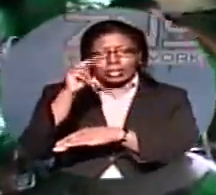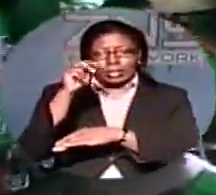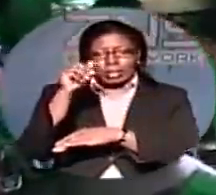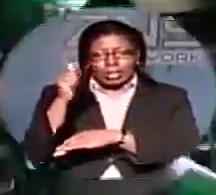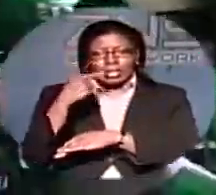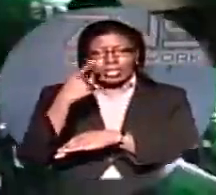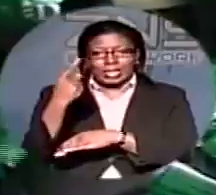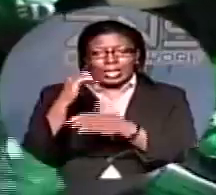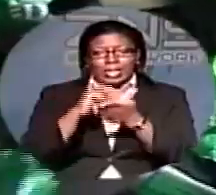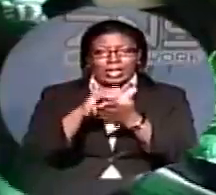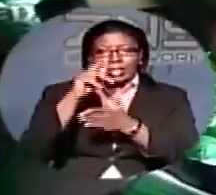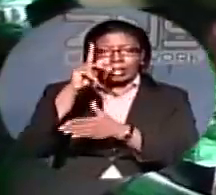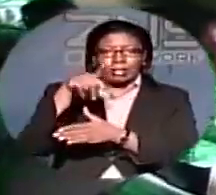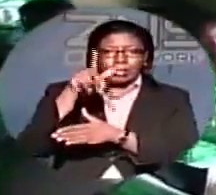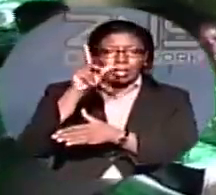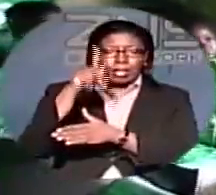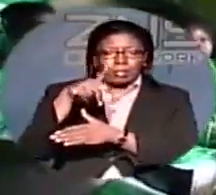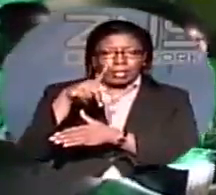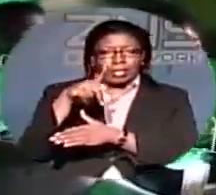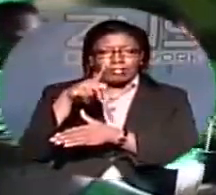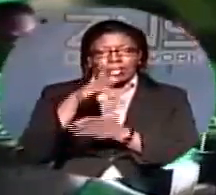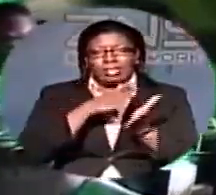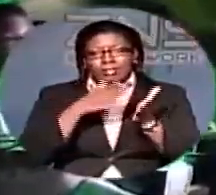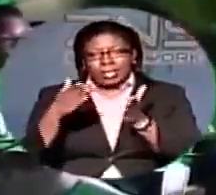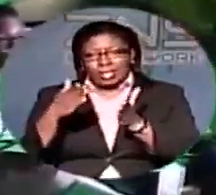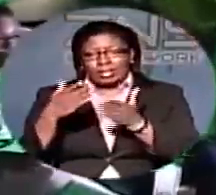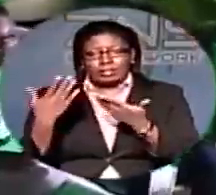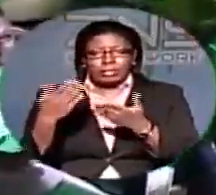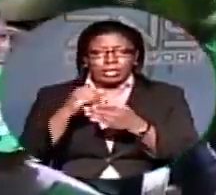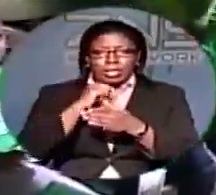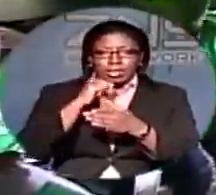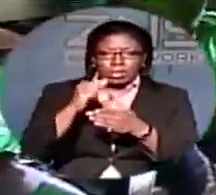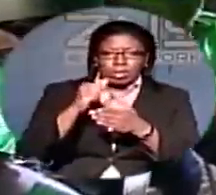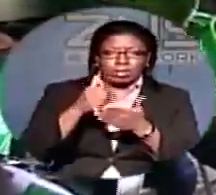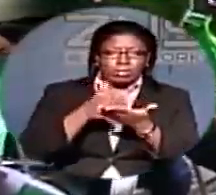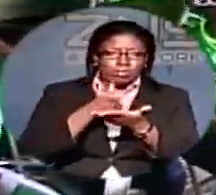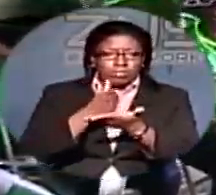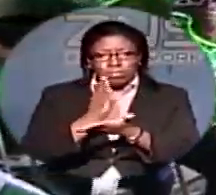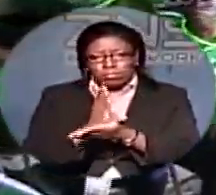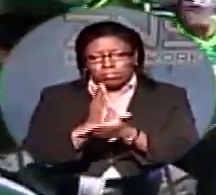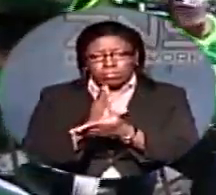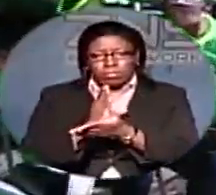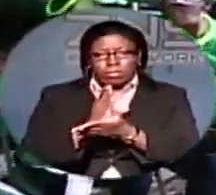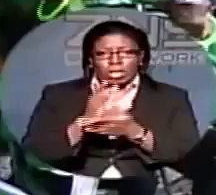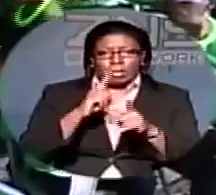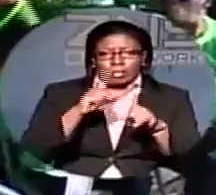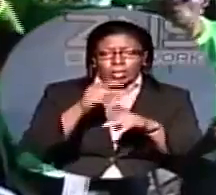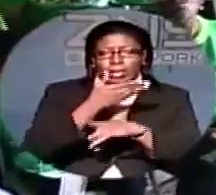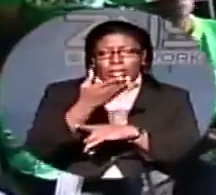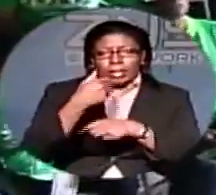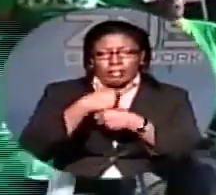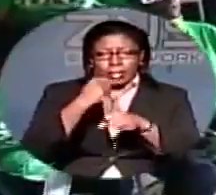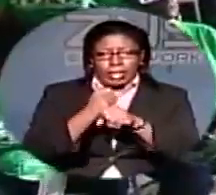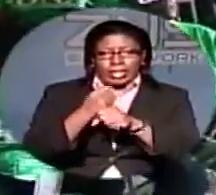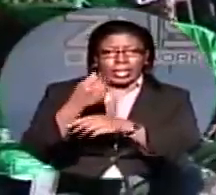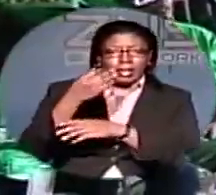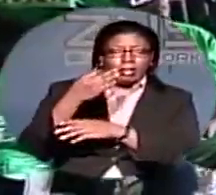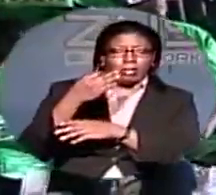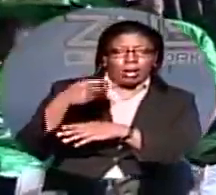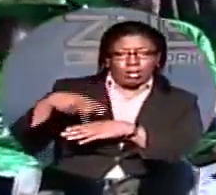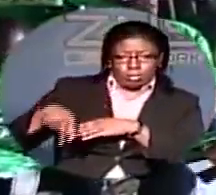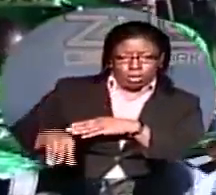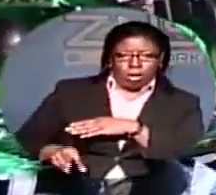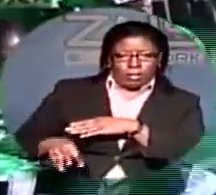PLP's plan impractical, noting that banks are in the business of making money and they make their profits from interest and fees. The DNA